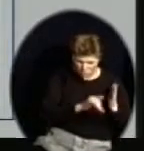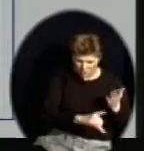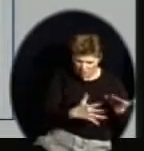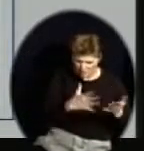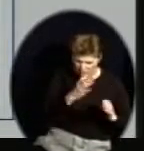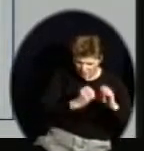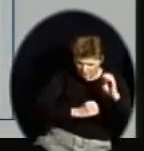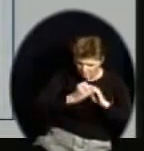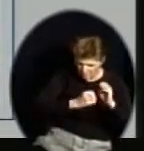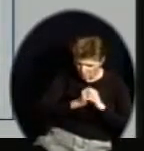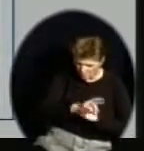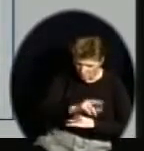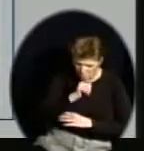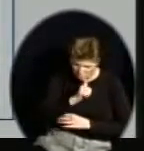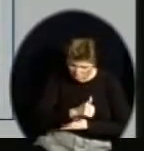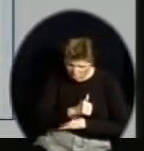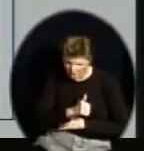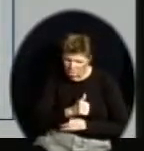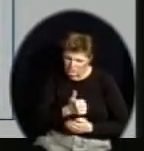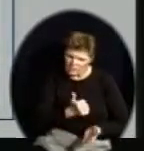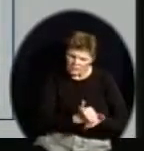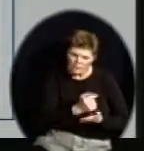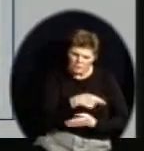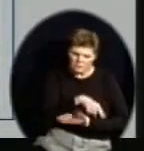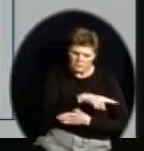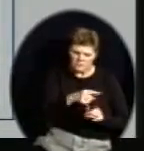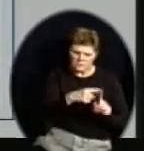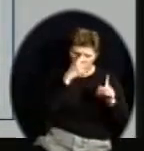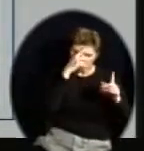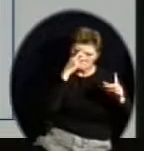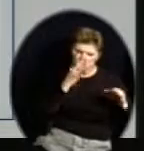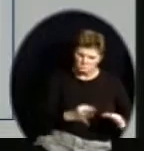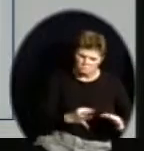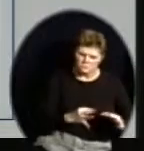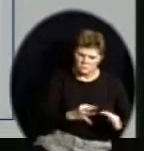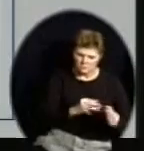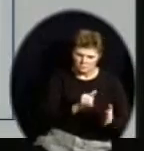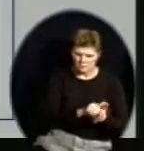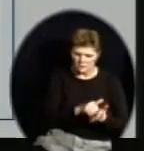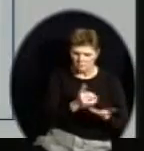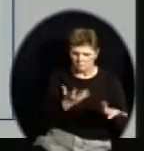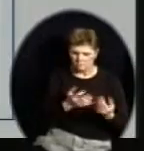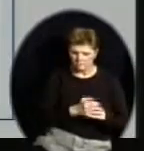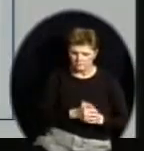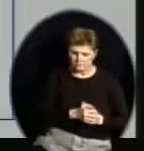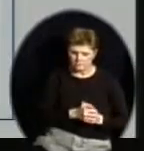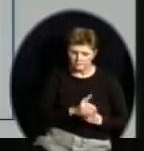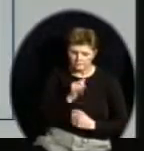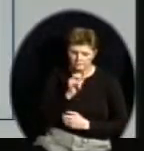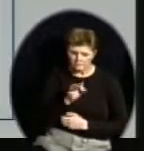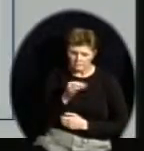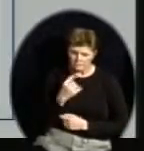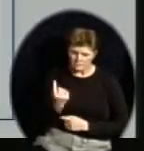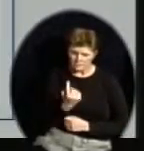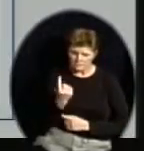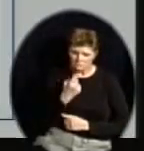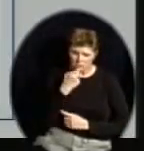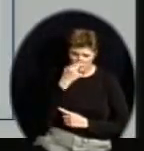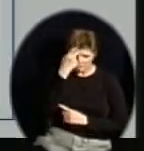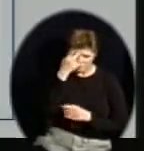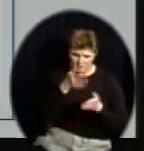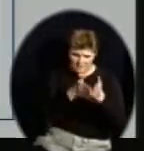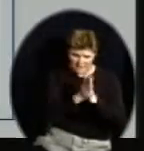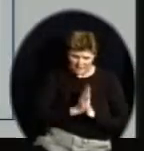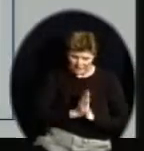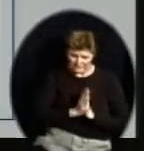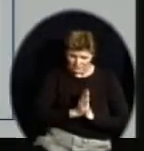that is for your keeping. I would highly recommend, though, that if anybody asks for a copy that you refer them to my office, in case